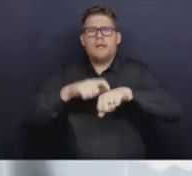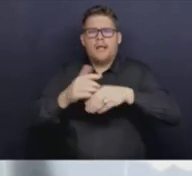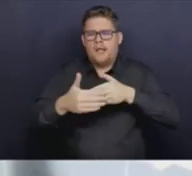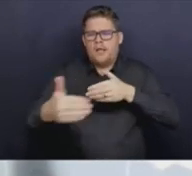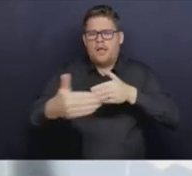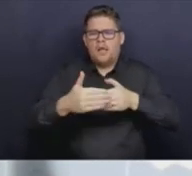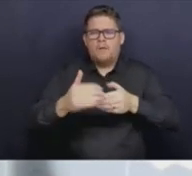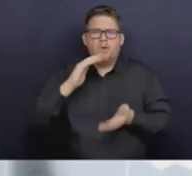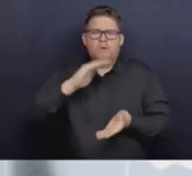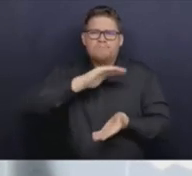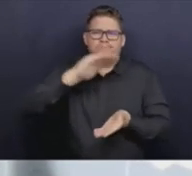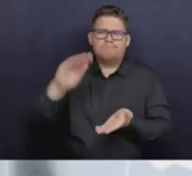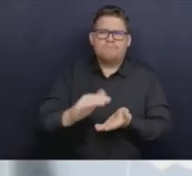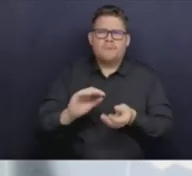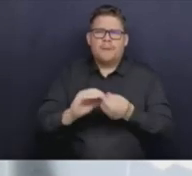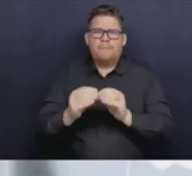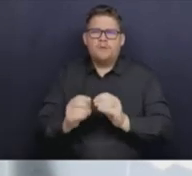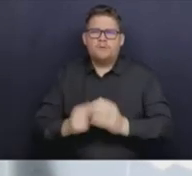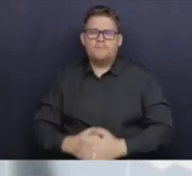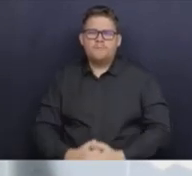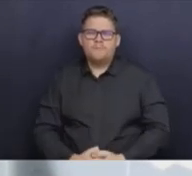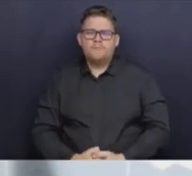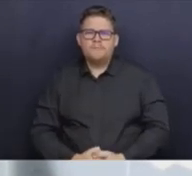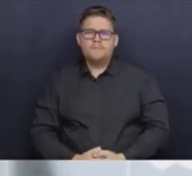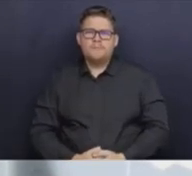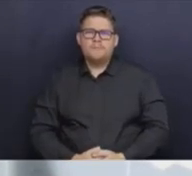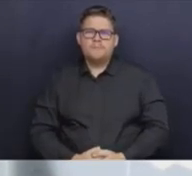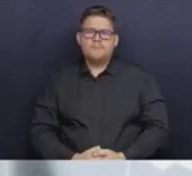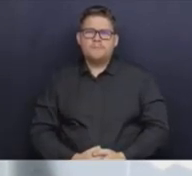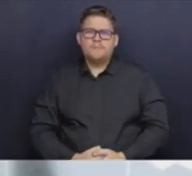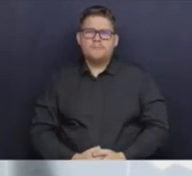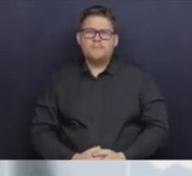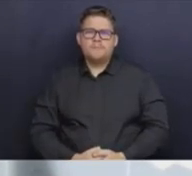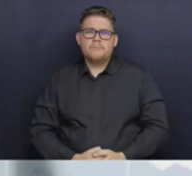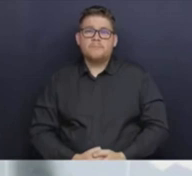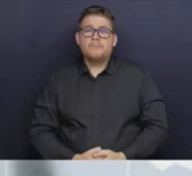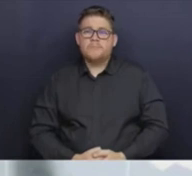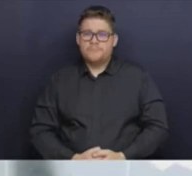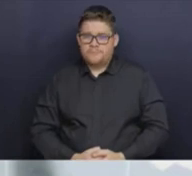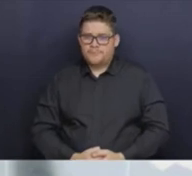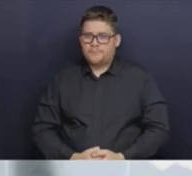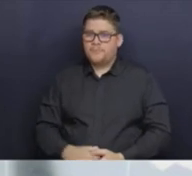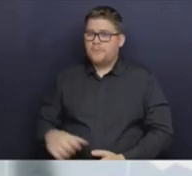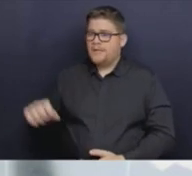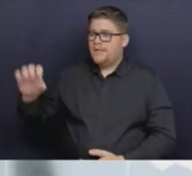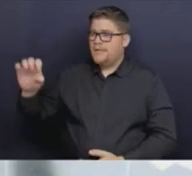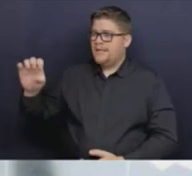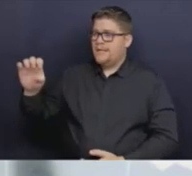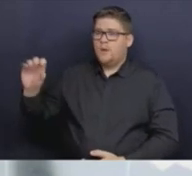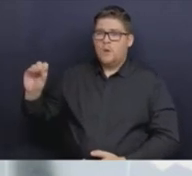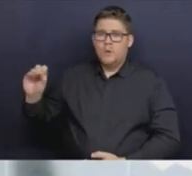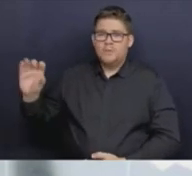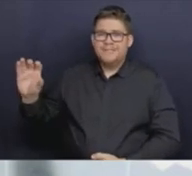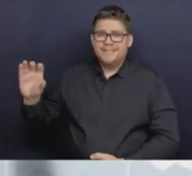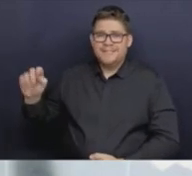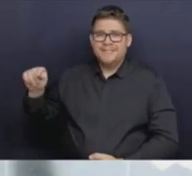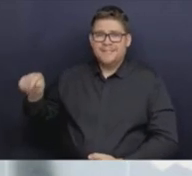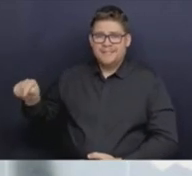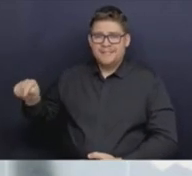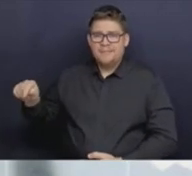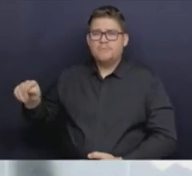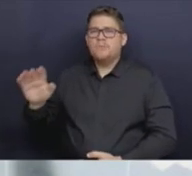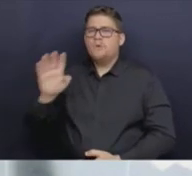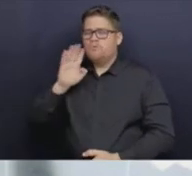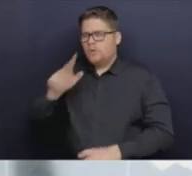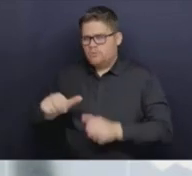set yourself for that? Well, the emergency operations centre will be in place for six weeks. That doesn't mean it will take six weeks.